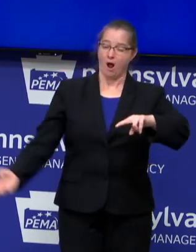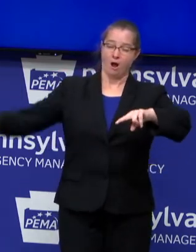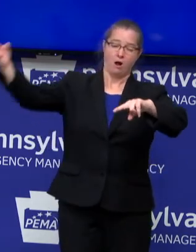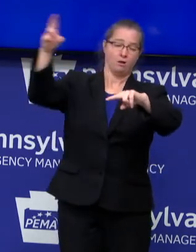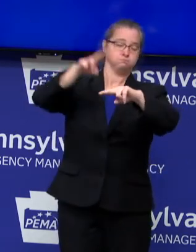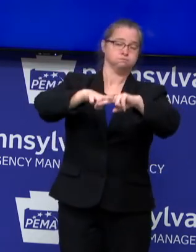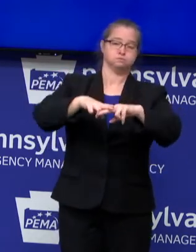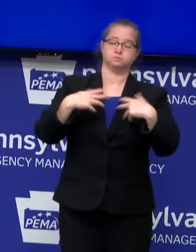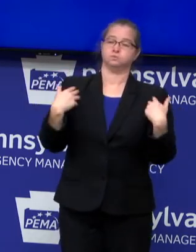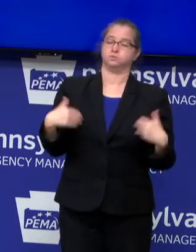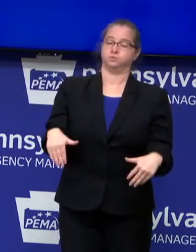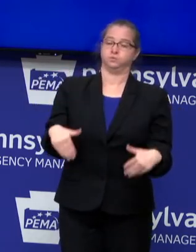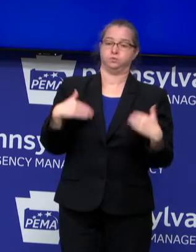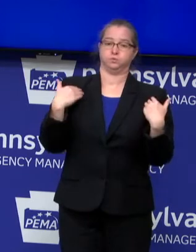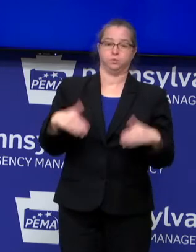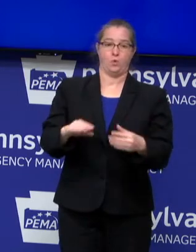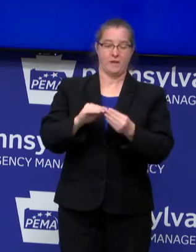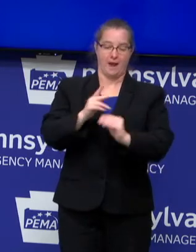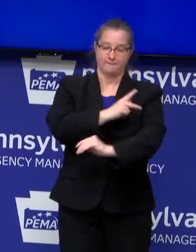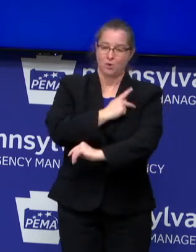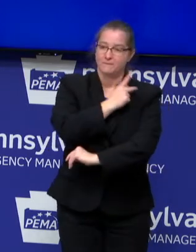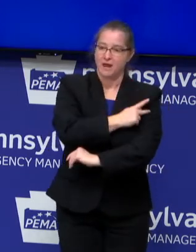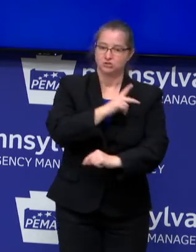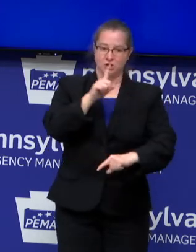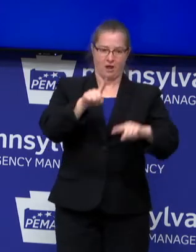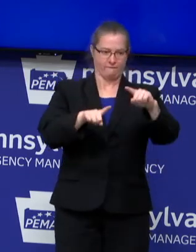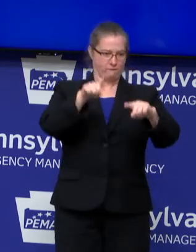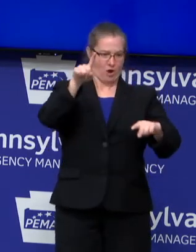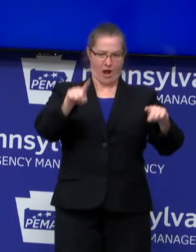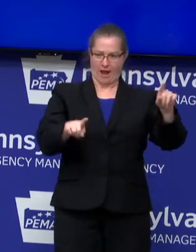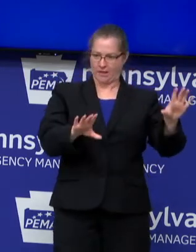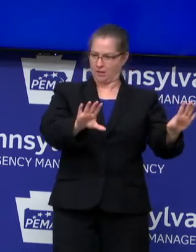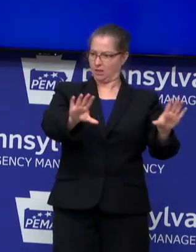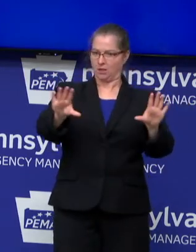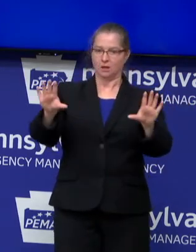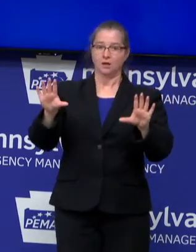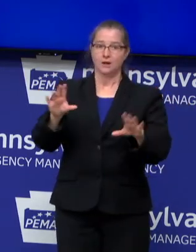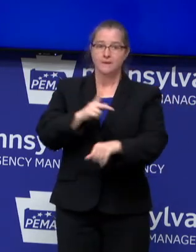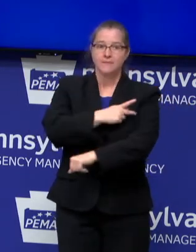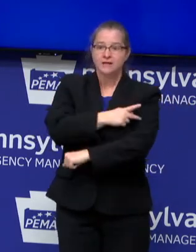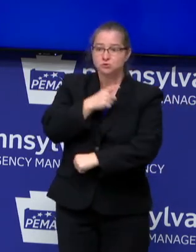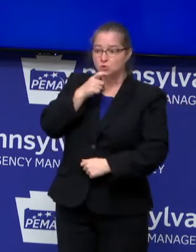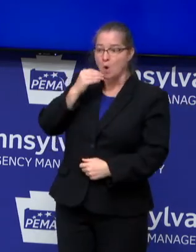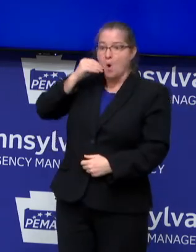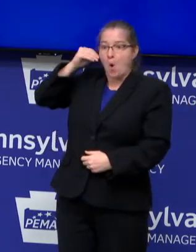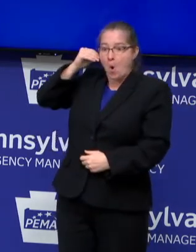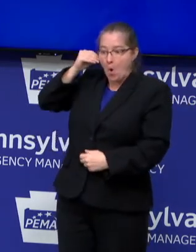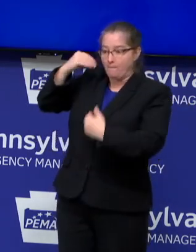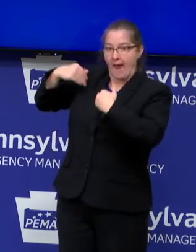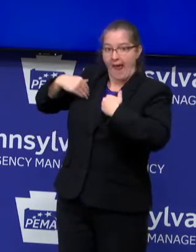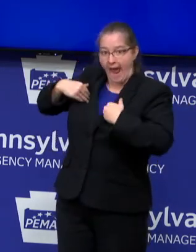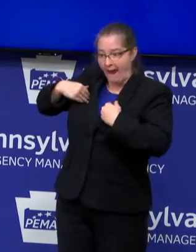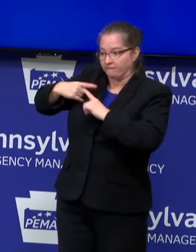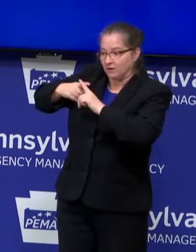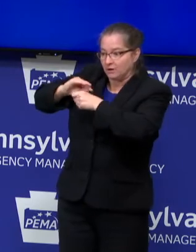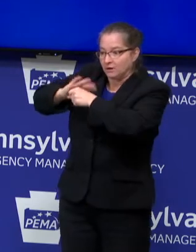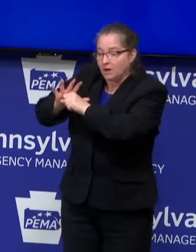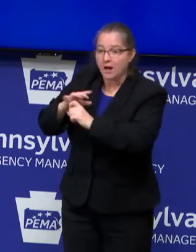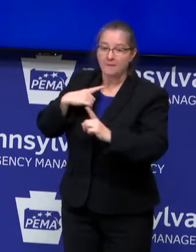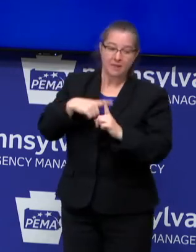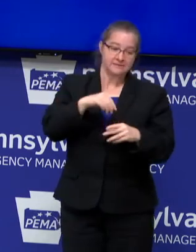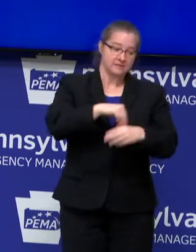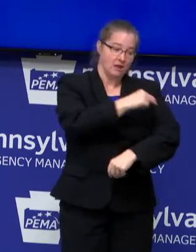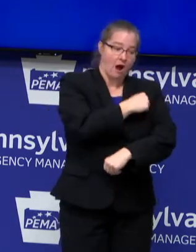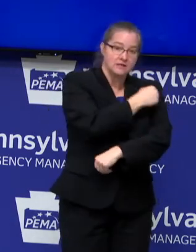The number of patients, the variety of patients, the number of patients who are at home positive, the number of patients that are in hospitals and ICU